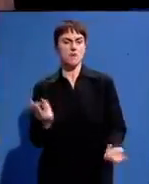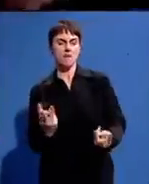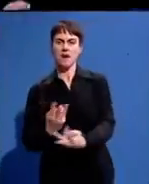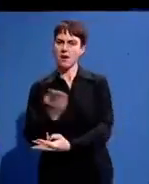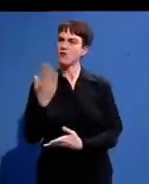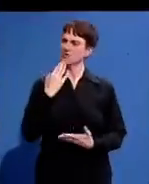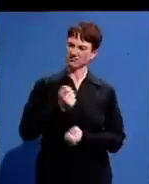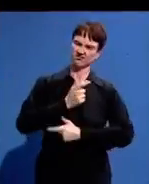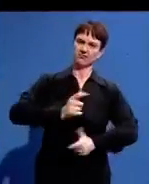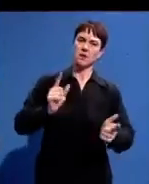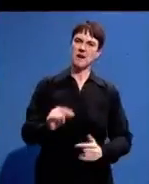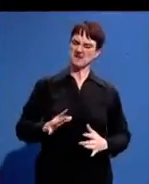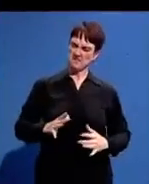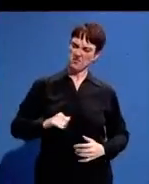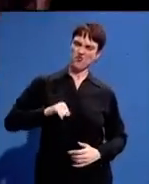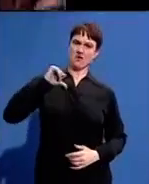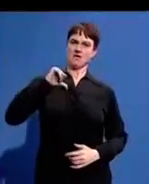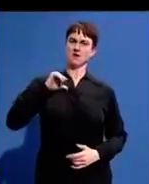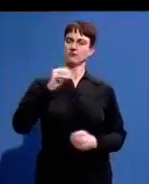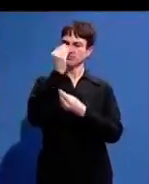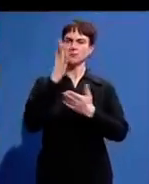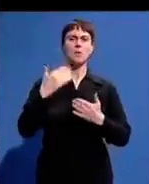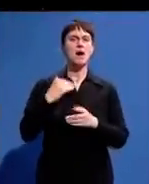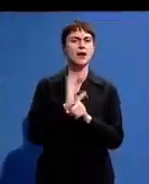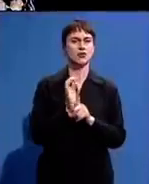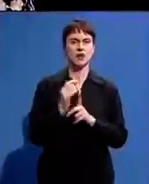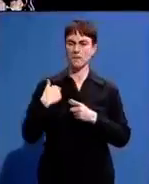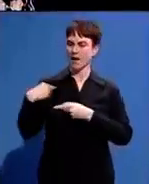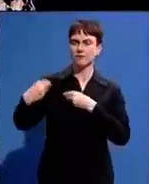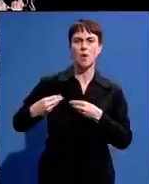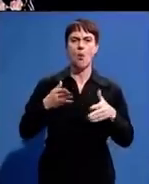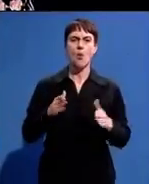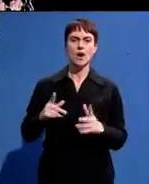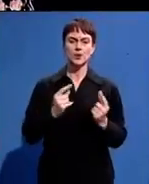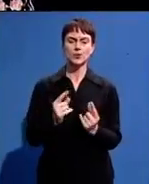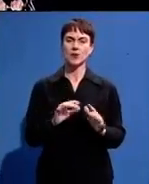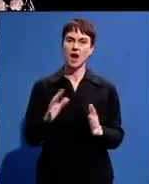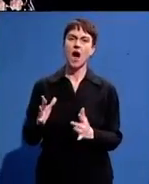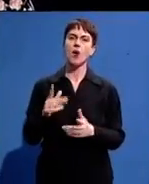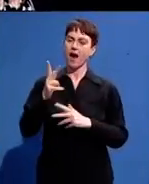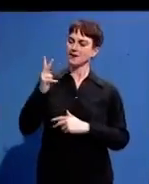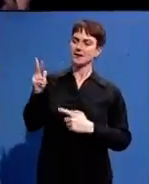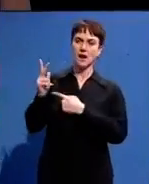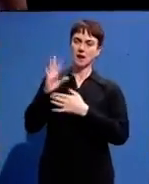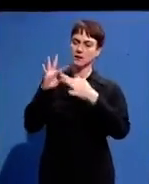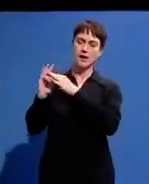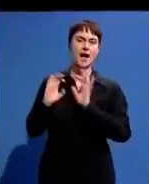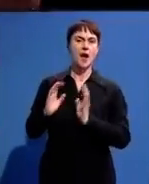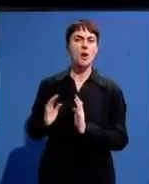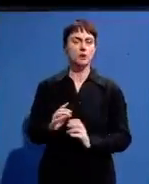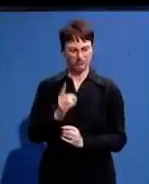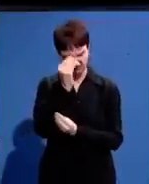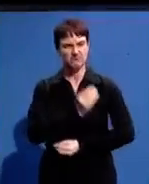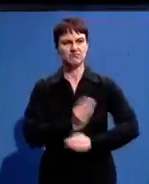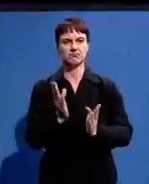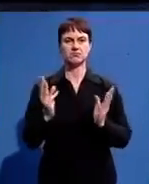say it with such pride tell them about your culture about your rituals about your spirituality how you connect with your ancestors with the higher being and above all